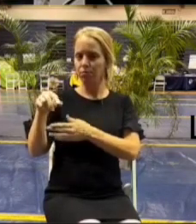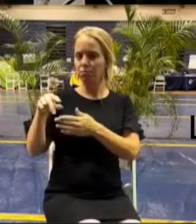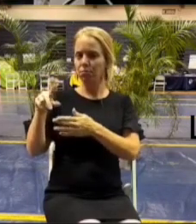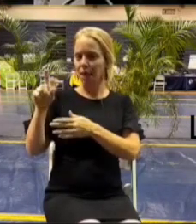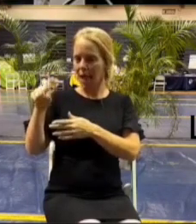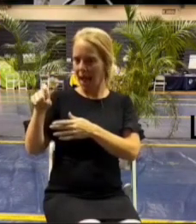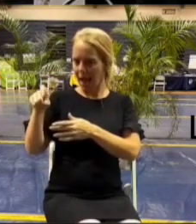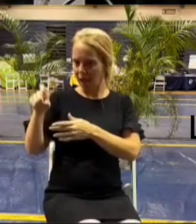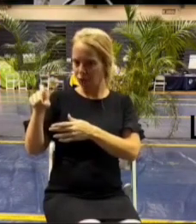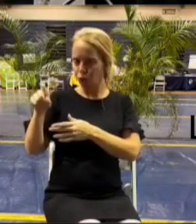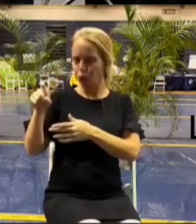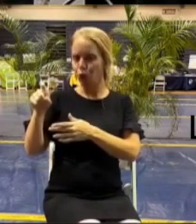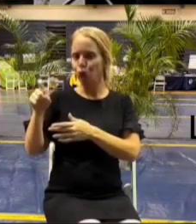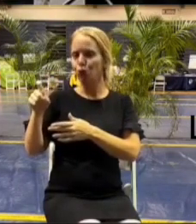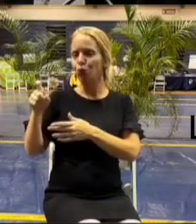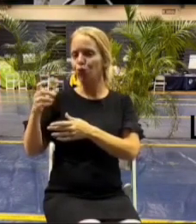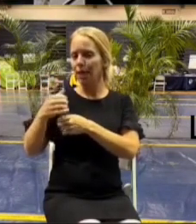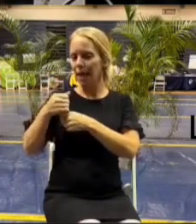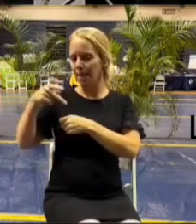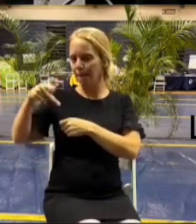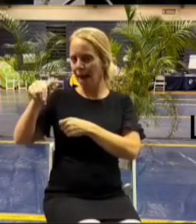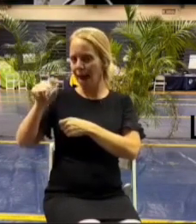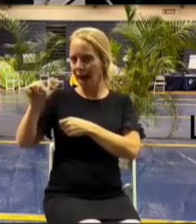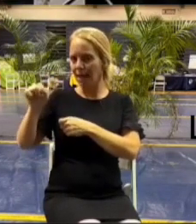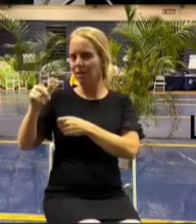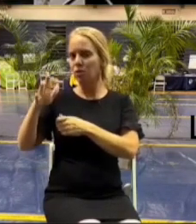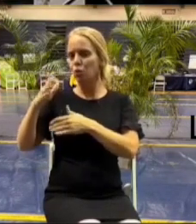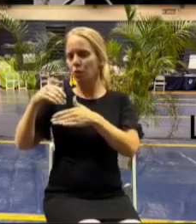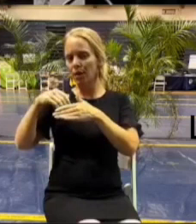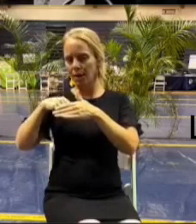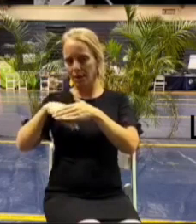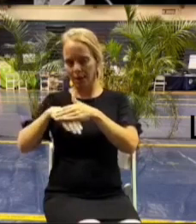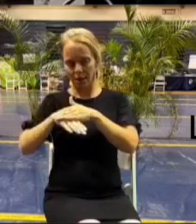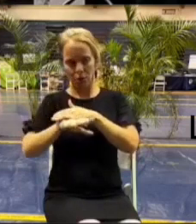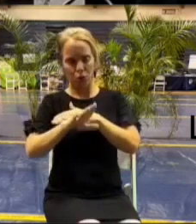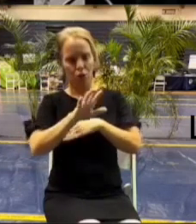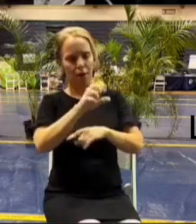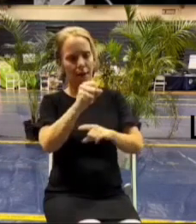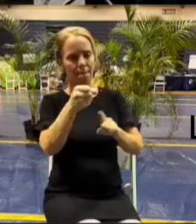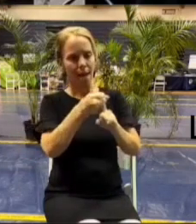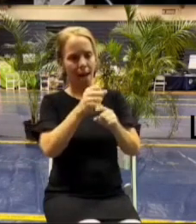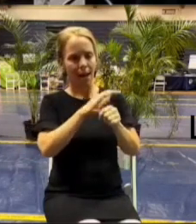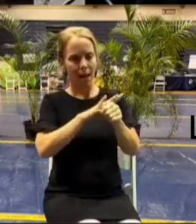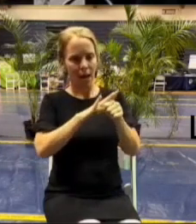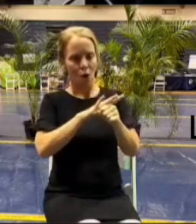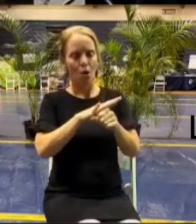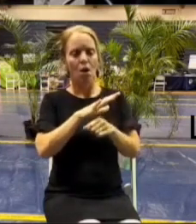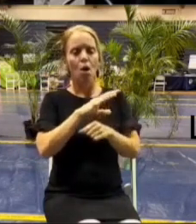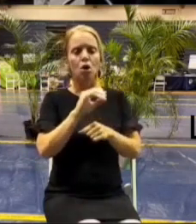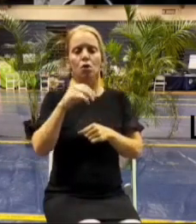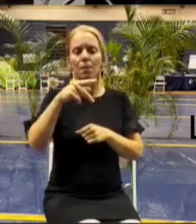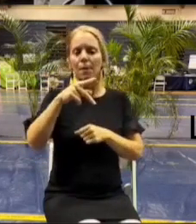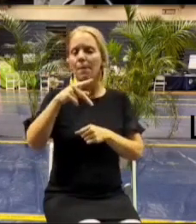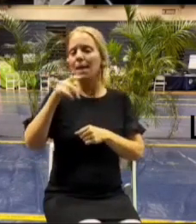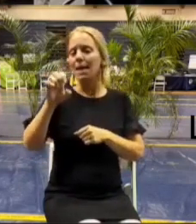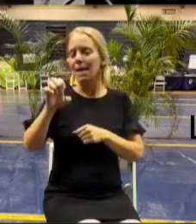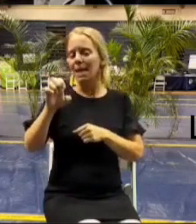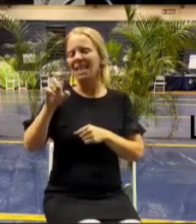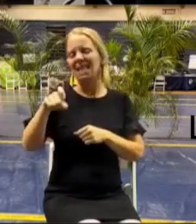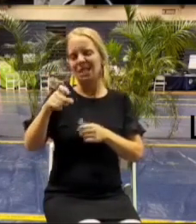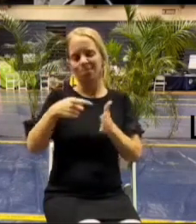the impacted area and you're some some personal protective equipment also known as ppe